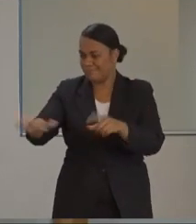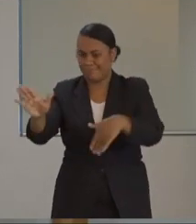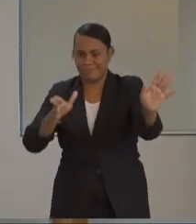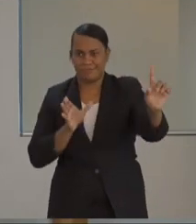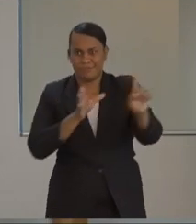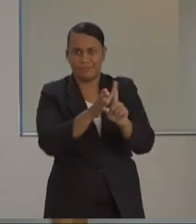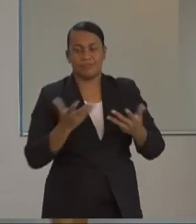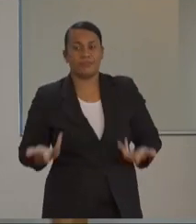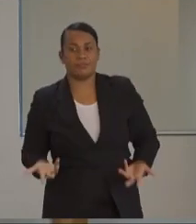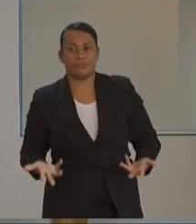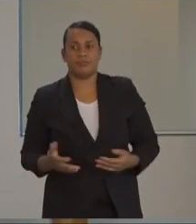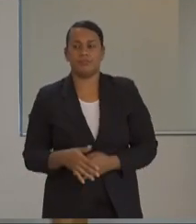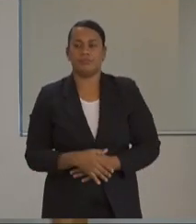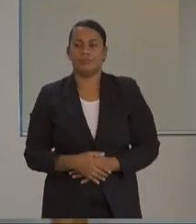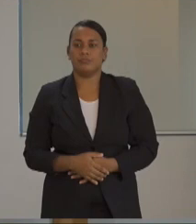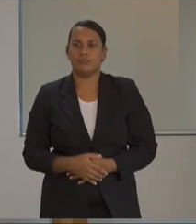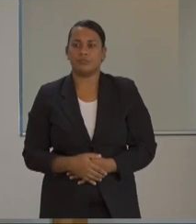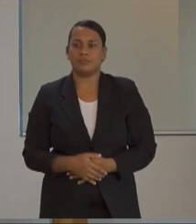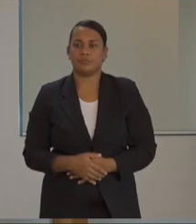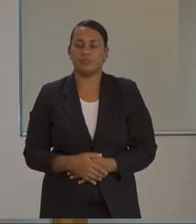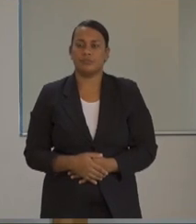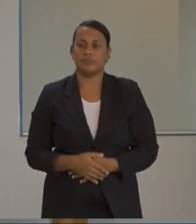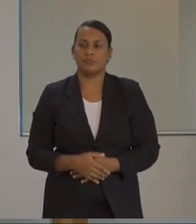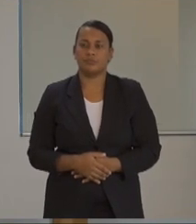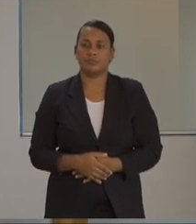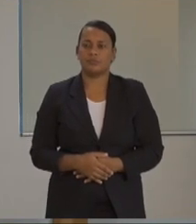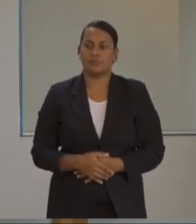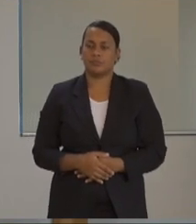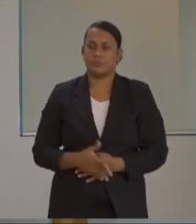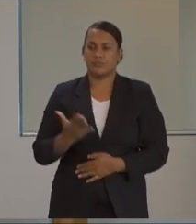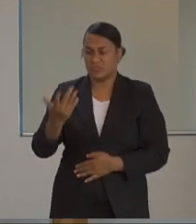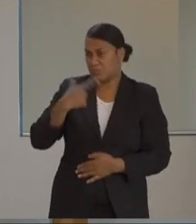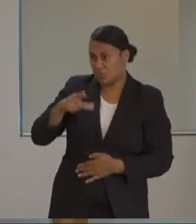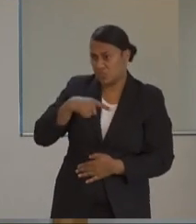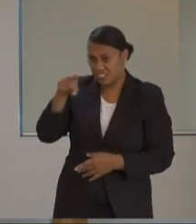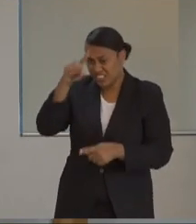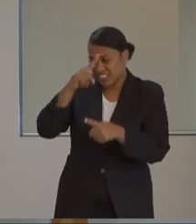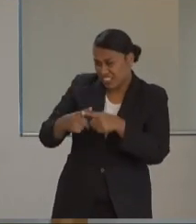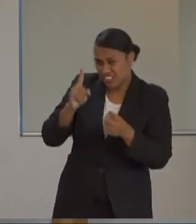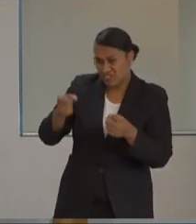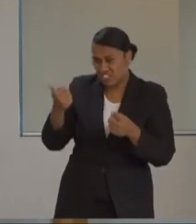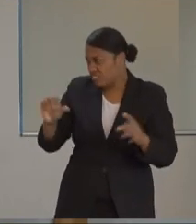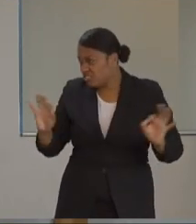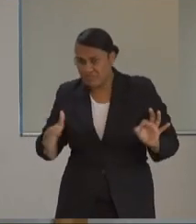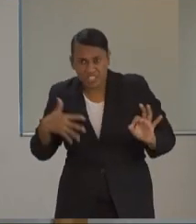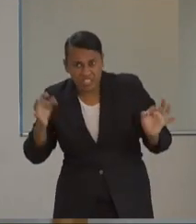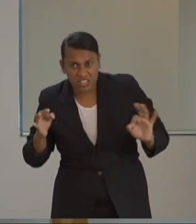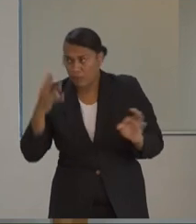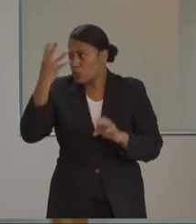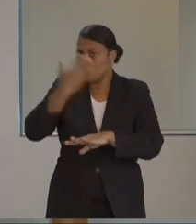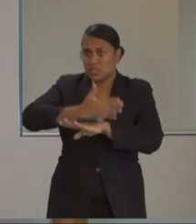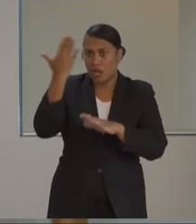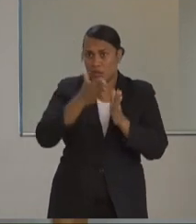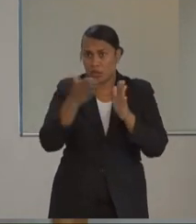The fact that symptoms don't appear and people start testing positive after the 14 day period, what